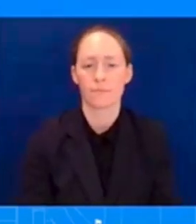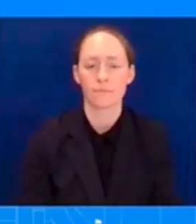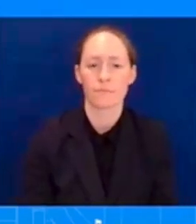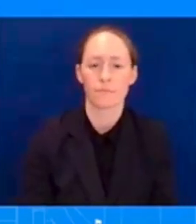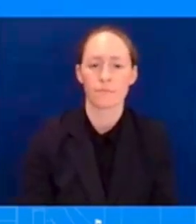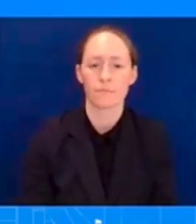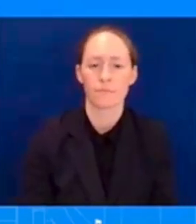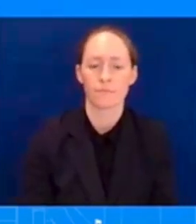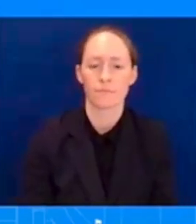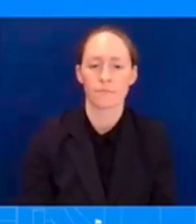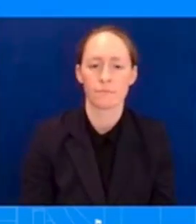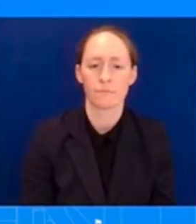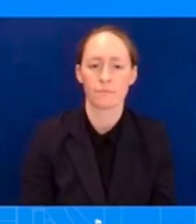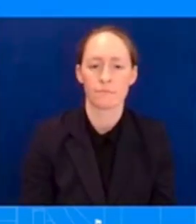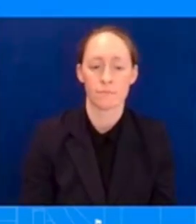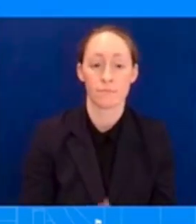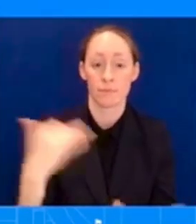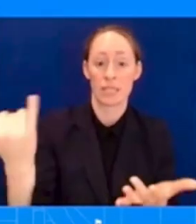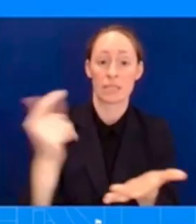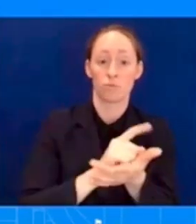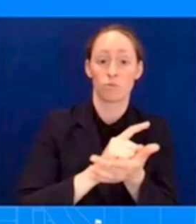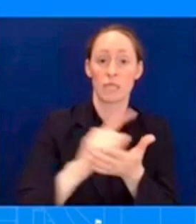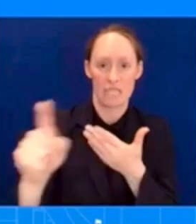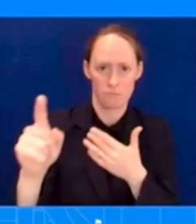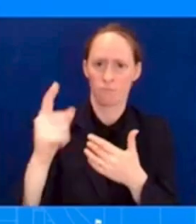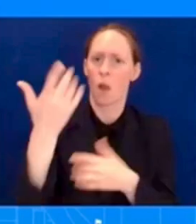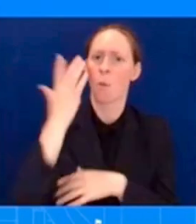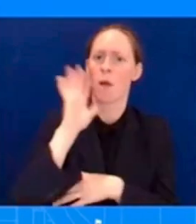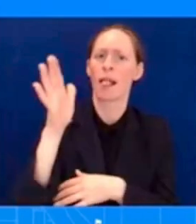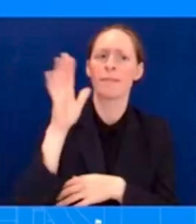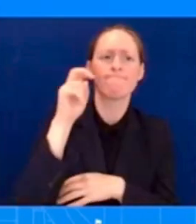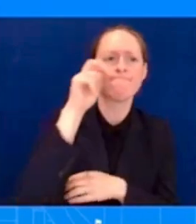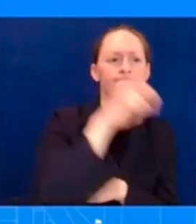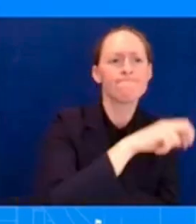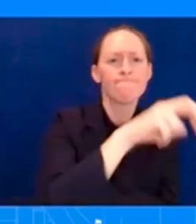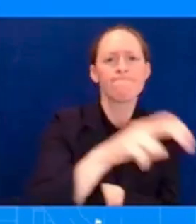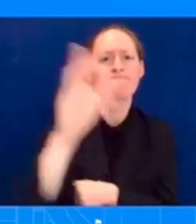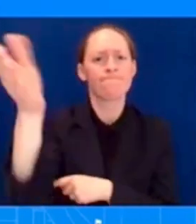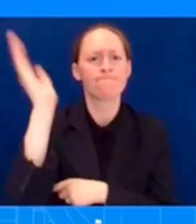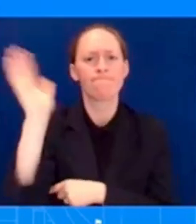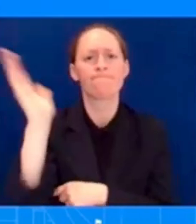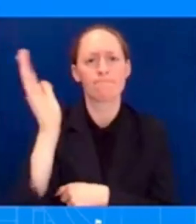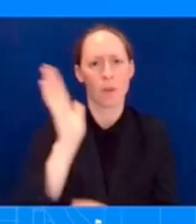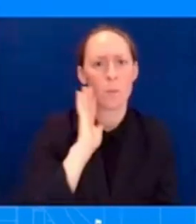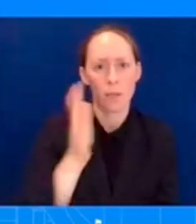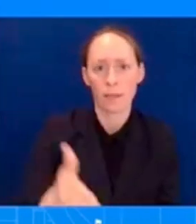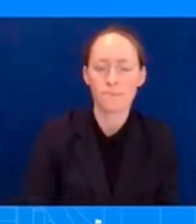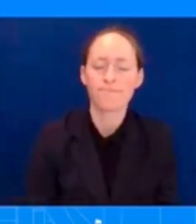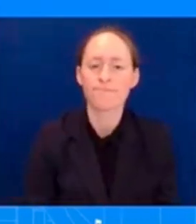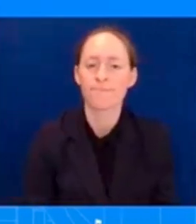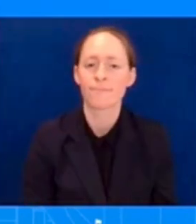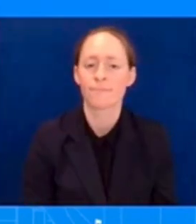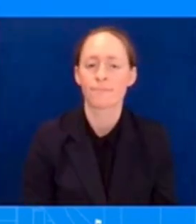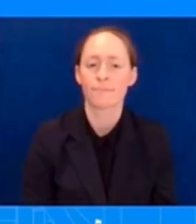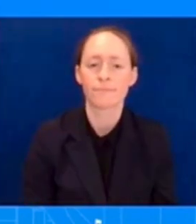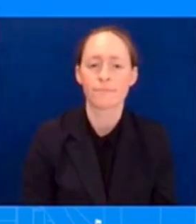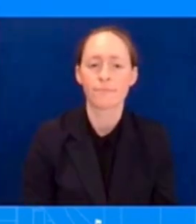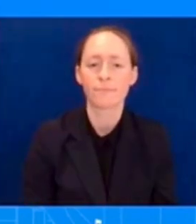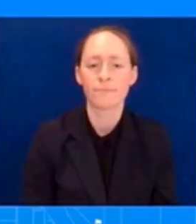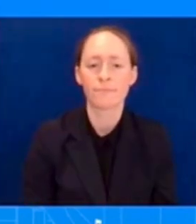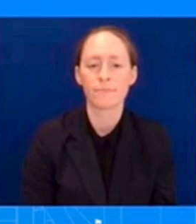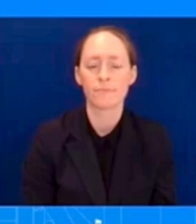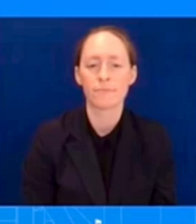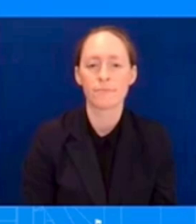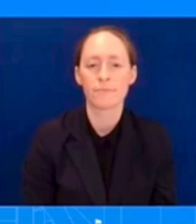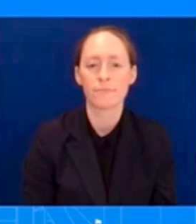share on that. But look, this is something that the President clearly is deeply concerned about. That is why you heard